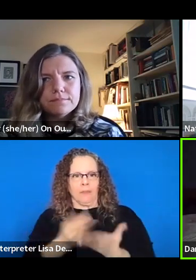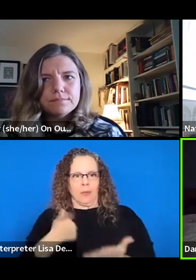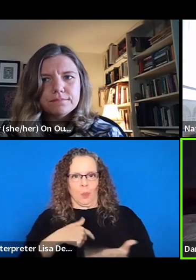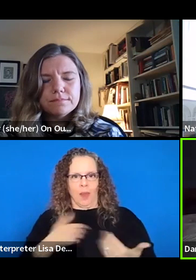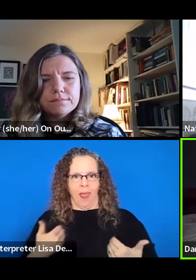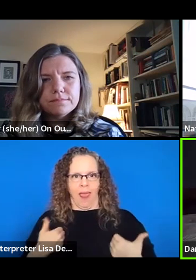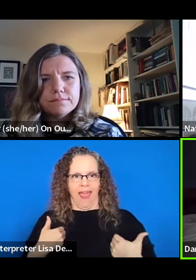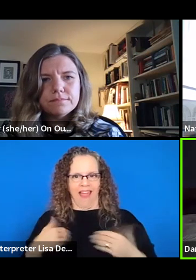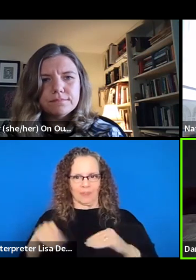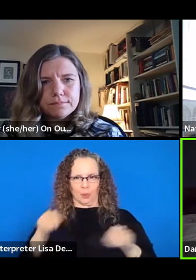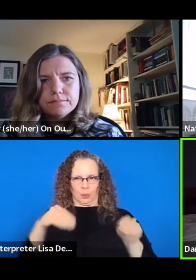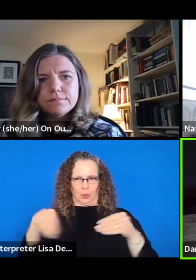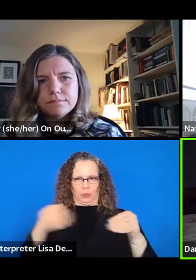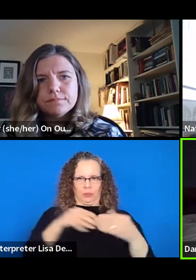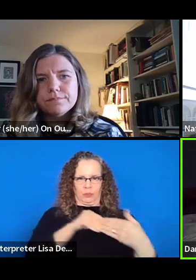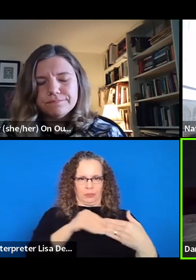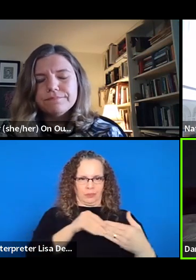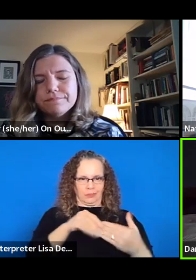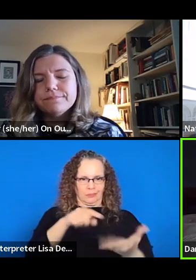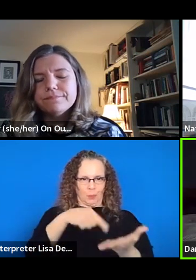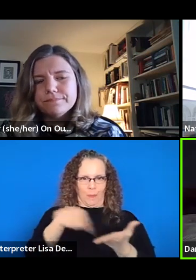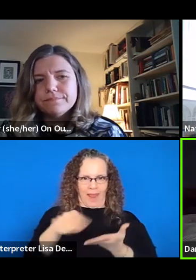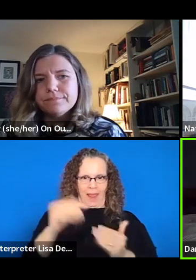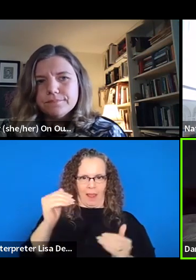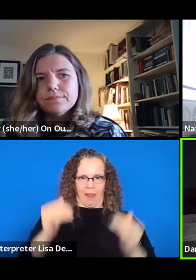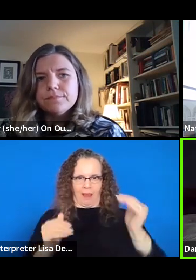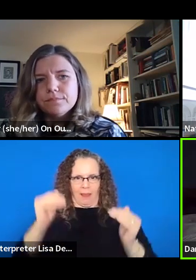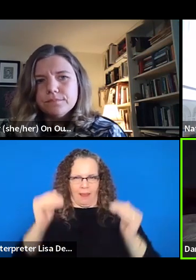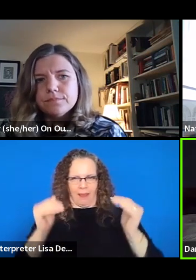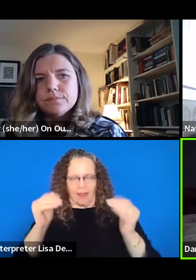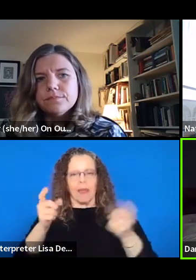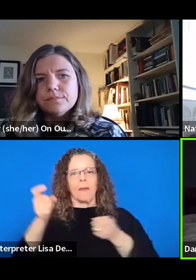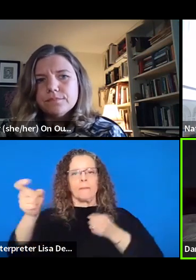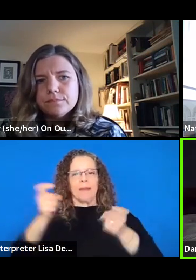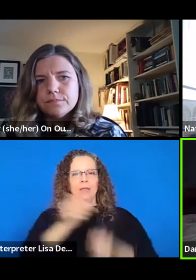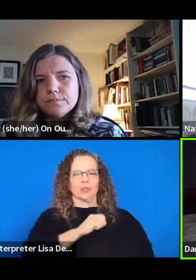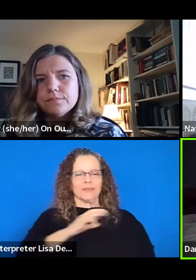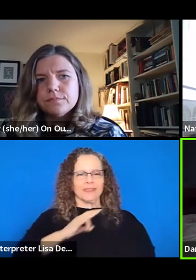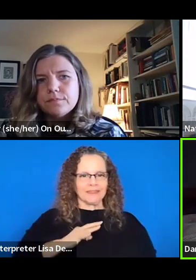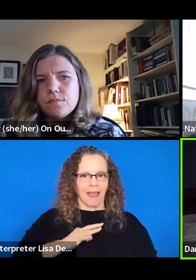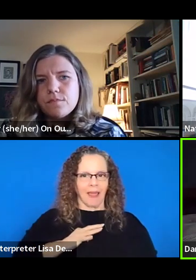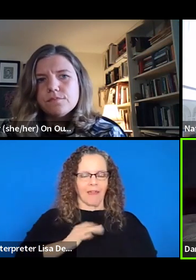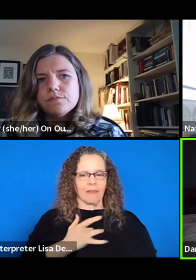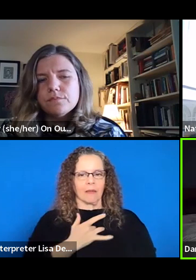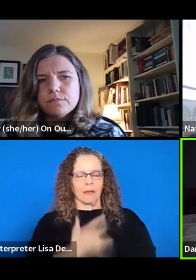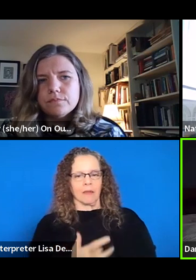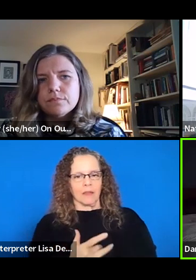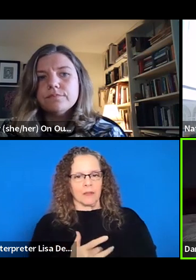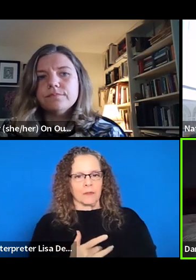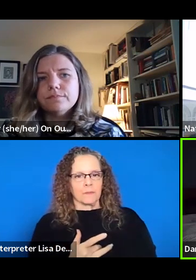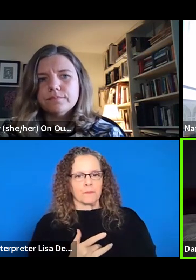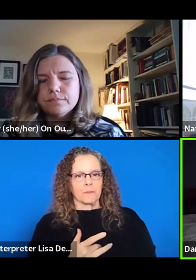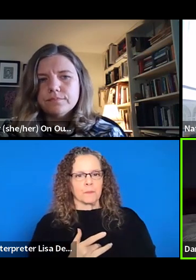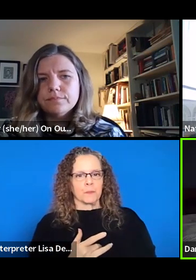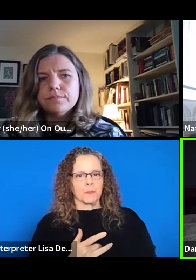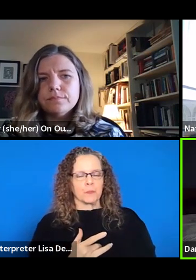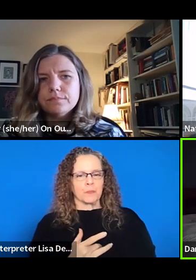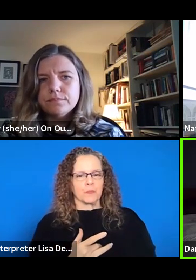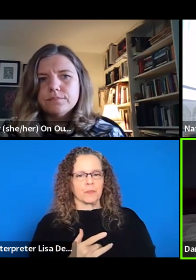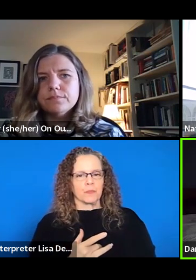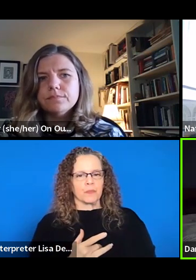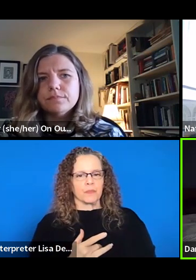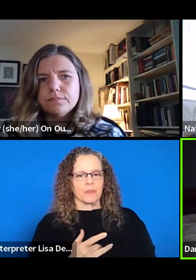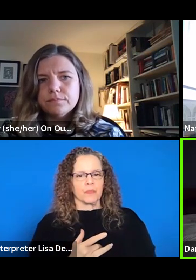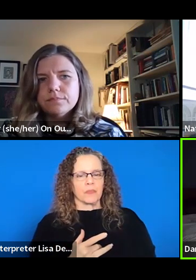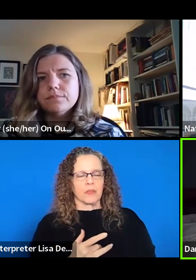room we have for pay equity. Right. staff are oftentimes the ones defining how, what are oftentimes not enough resources